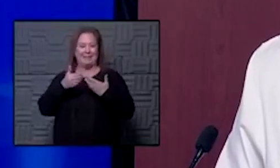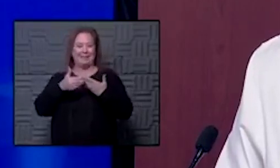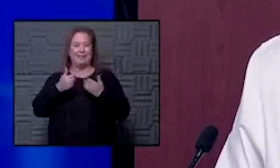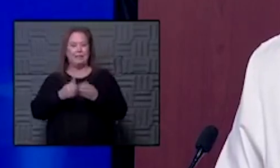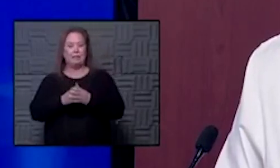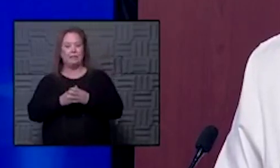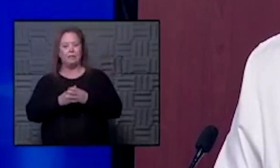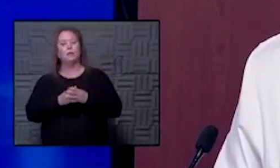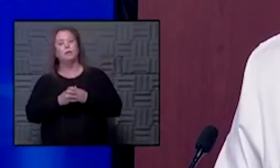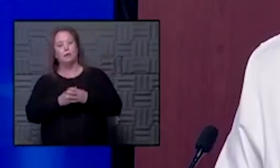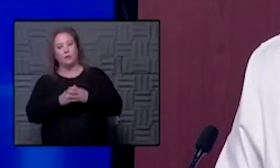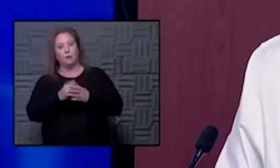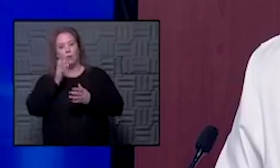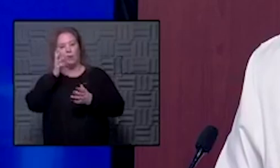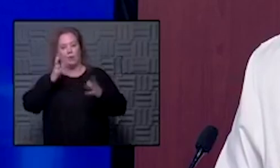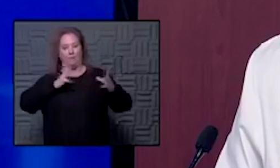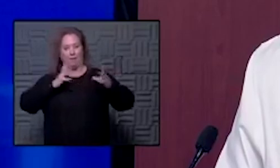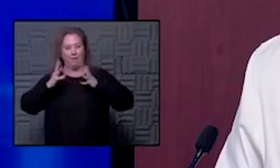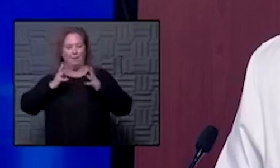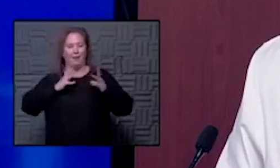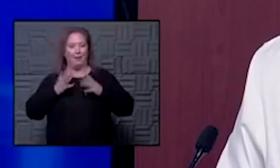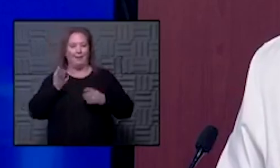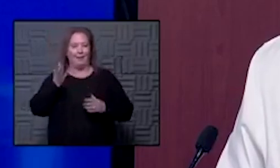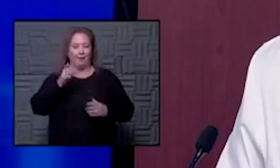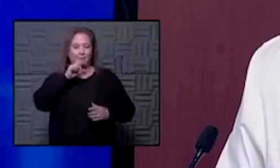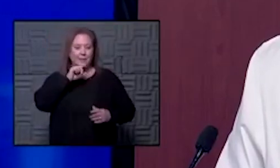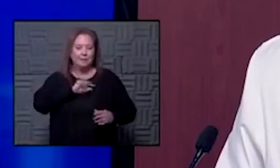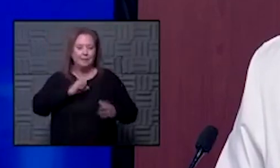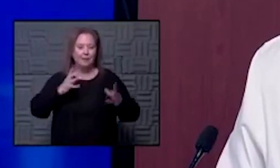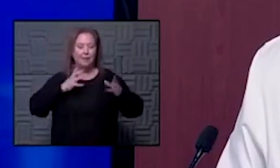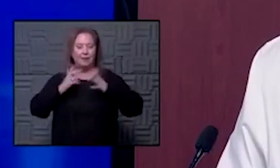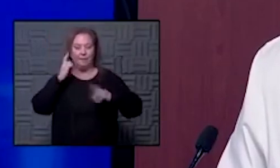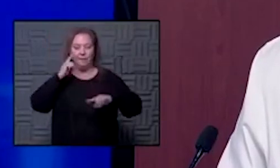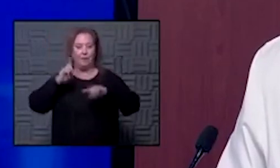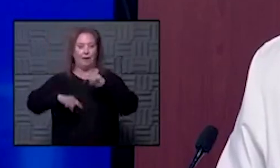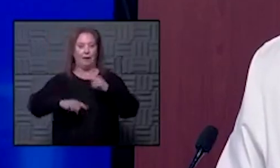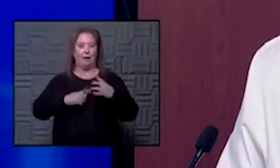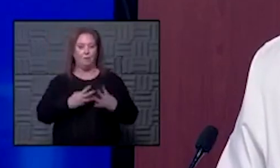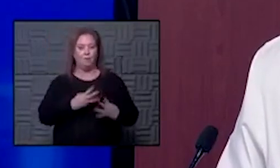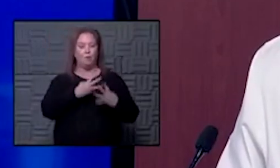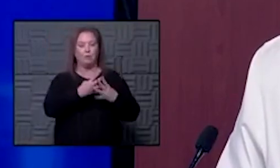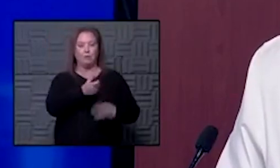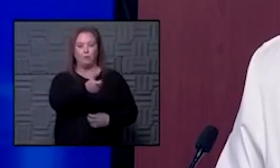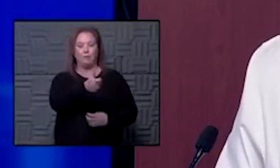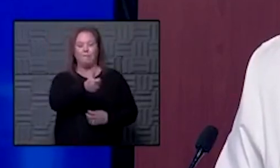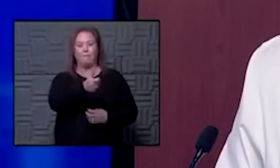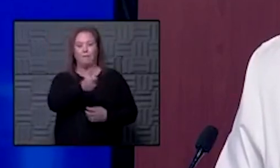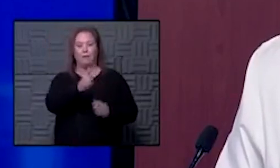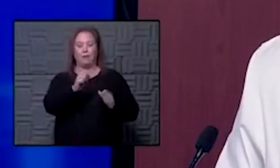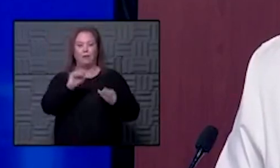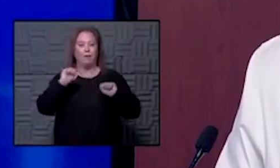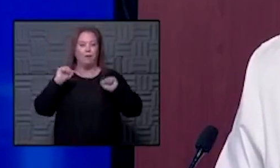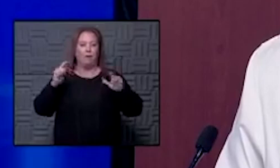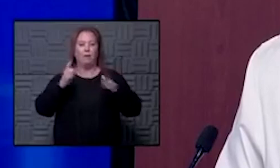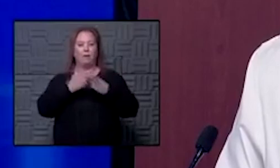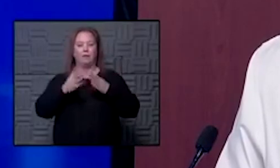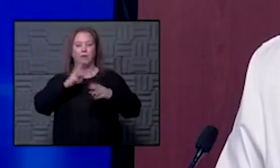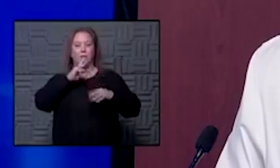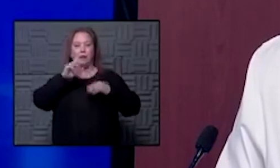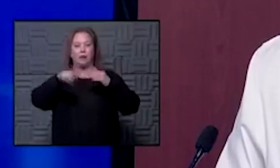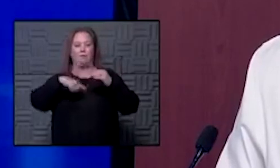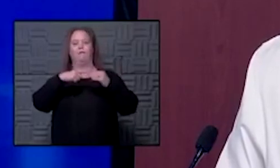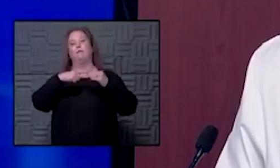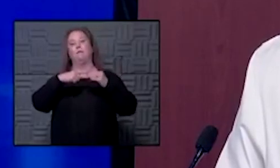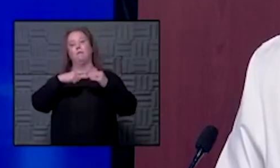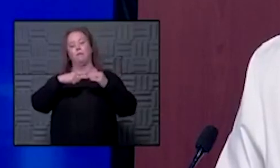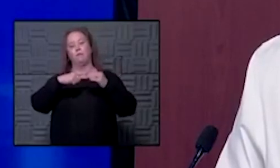and there's going to be a holiday in there and so if you are unable to strictly quarantine then all of these things that we talk about around the